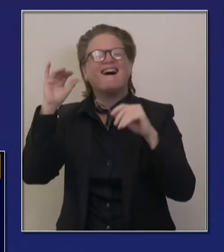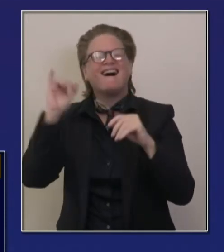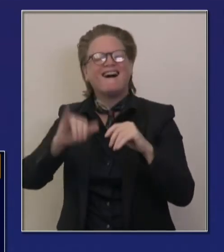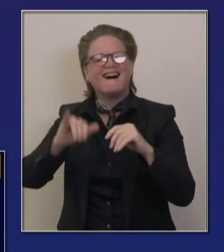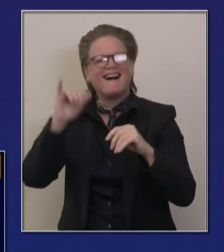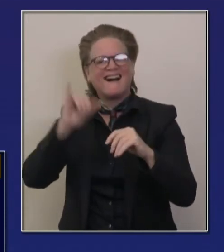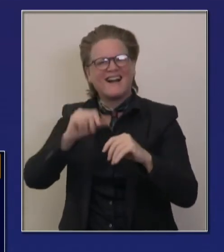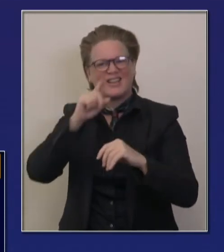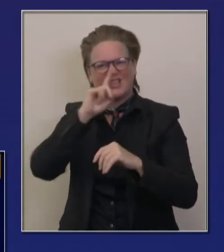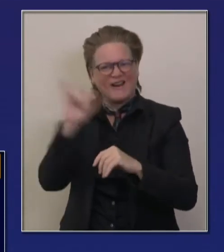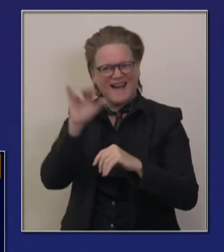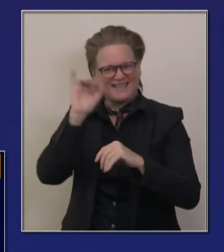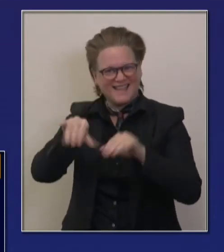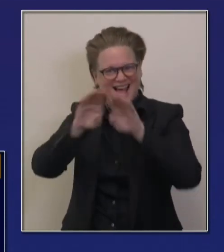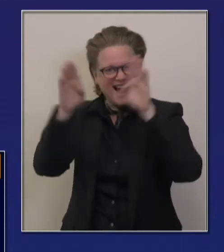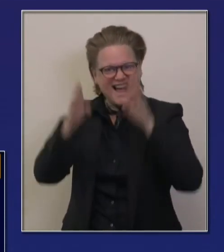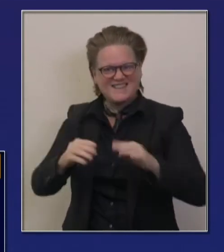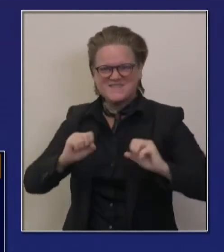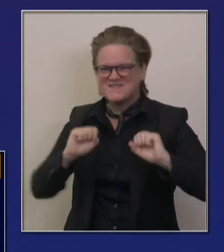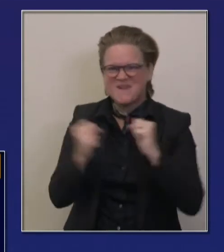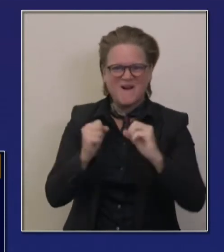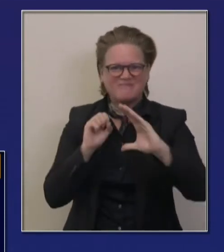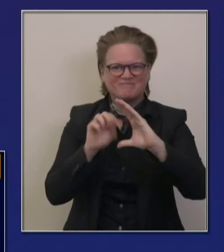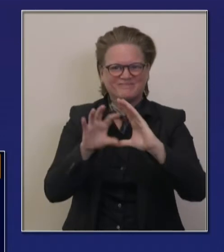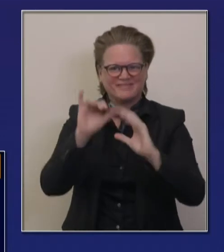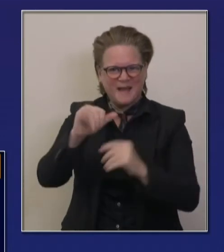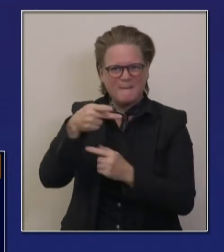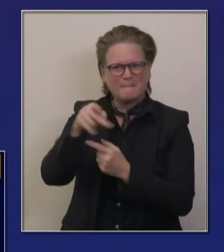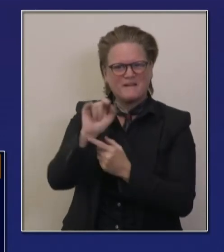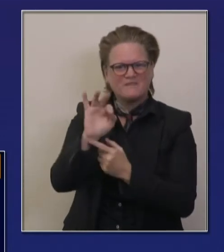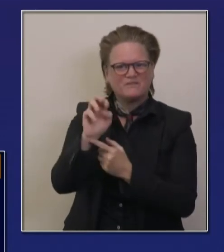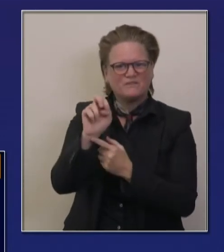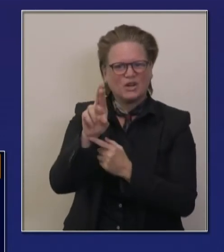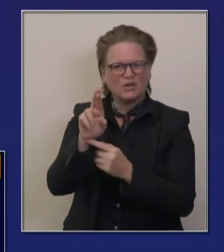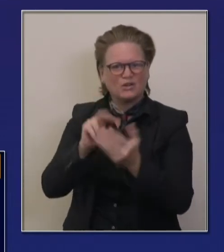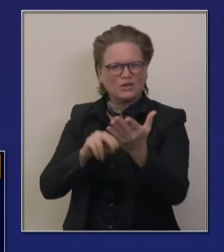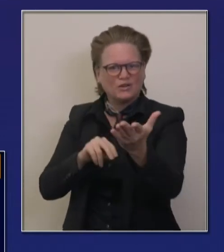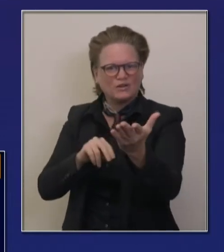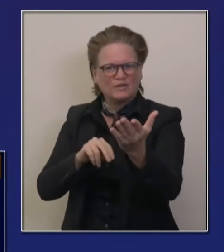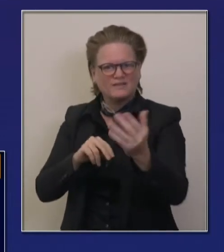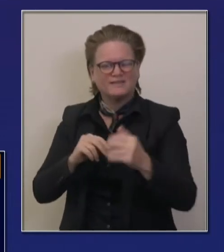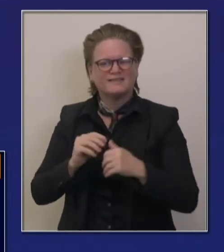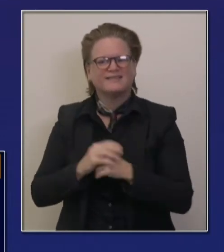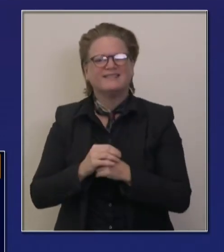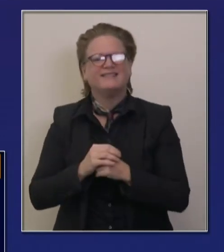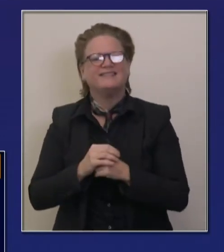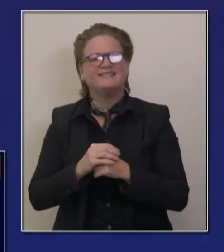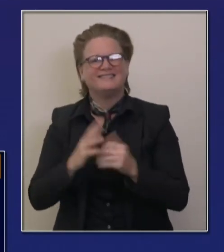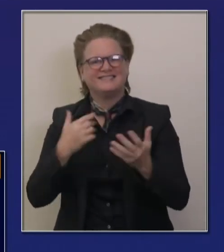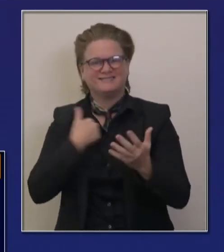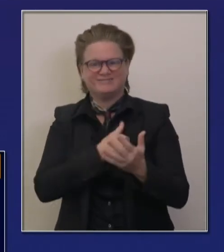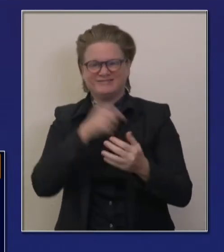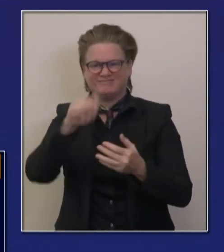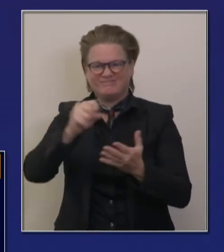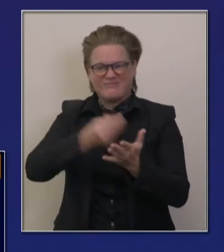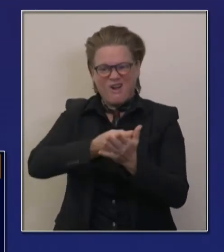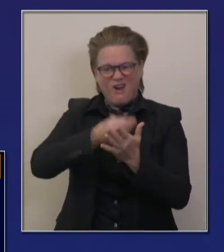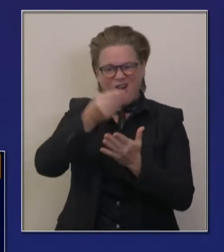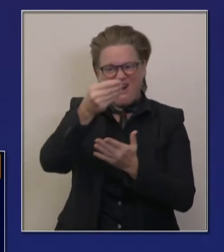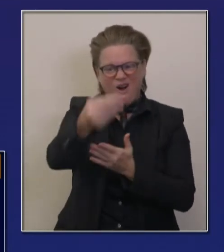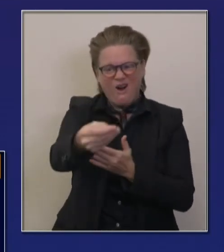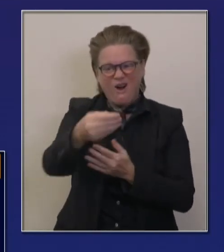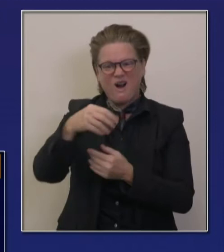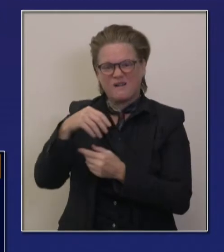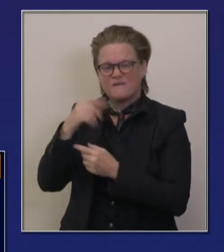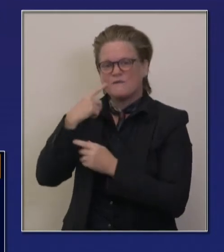vaccine pallet shippers. Here are some purchased on the Moderna side. These are just the cold storage,